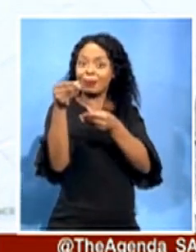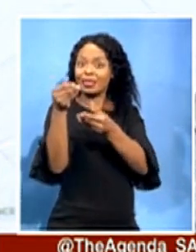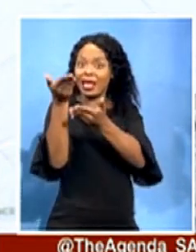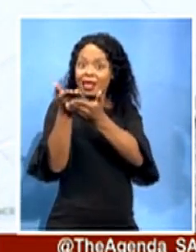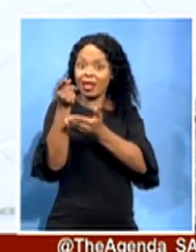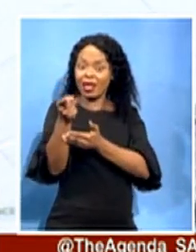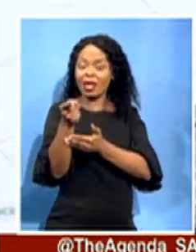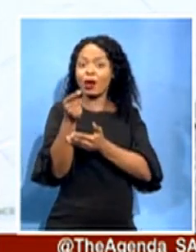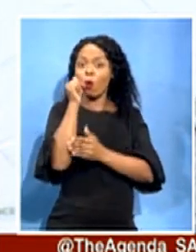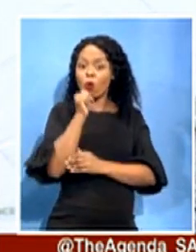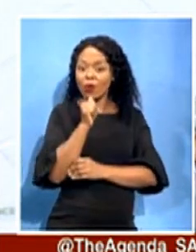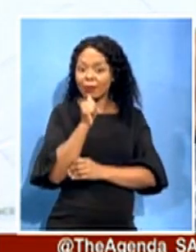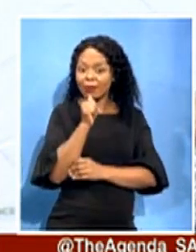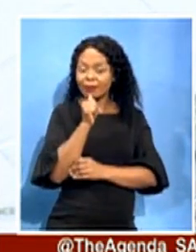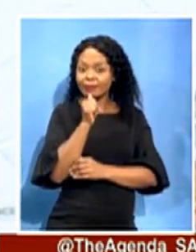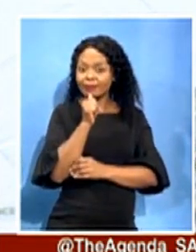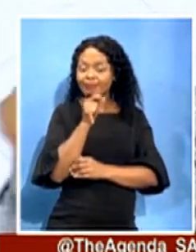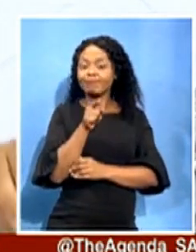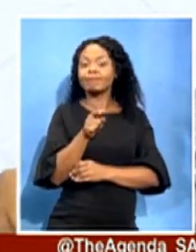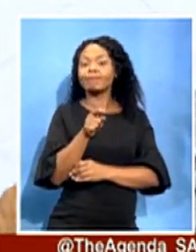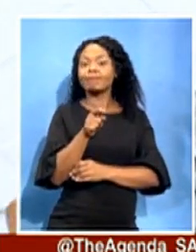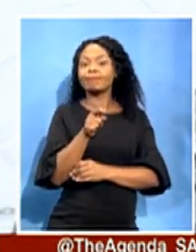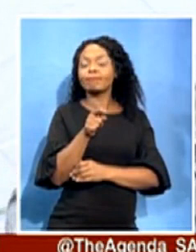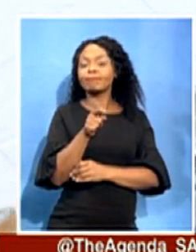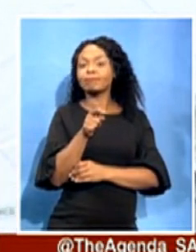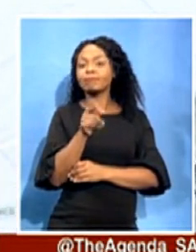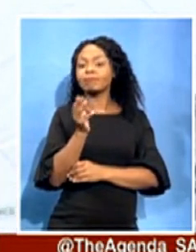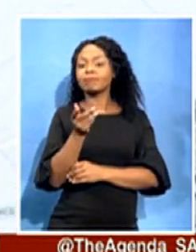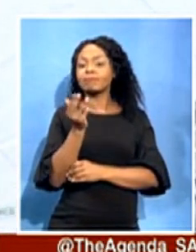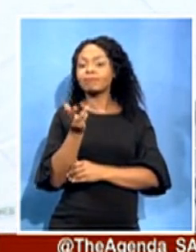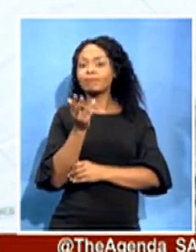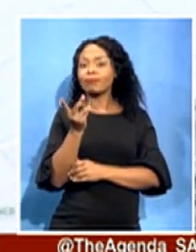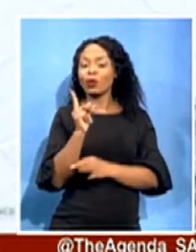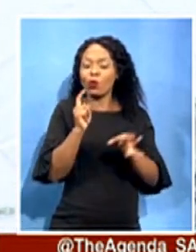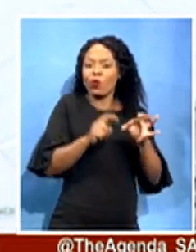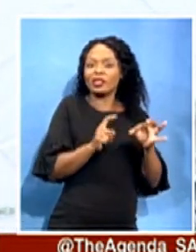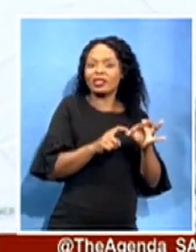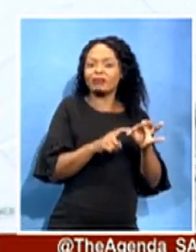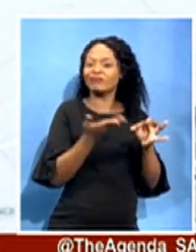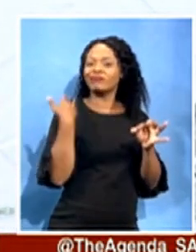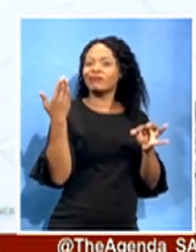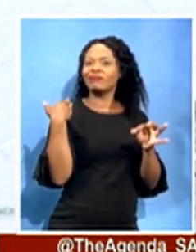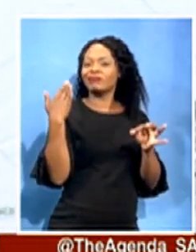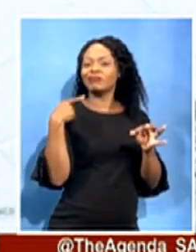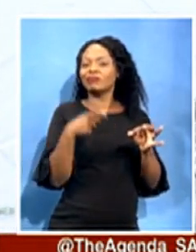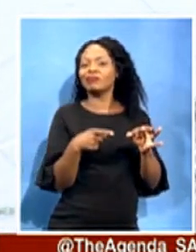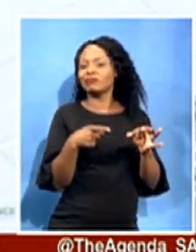While the quotation is received on the 14th of October 2020.